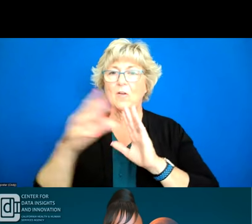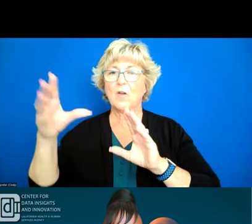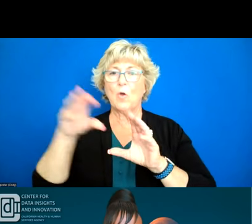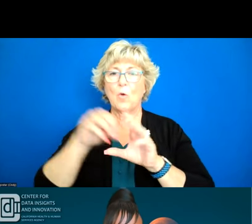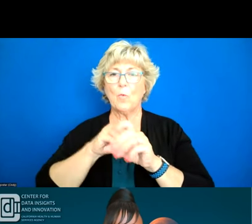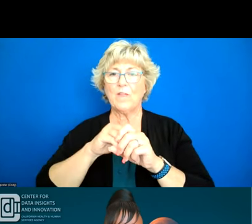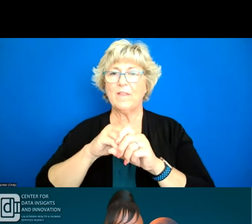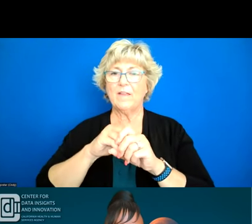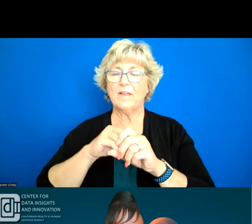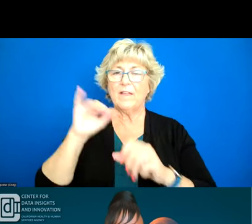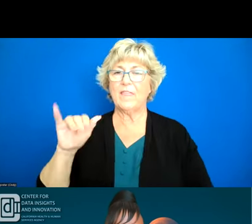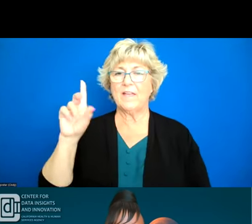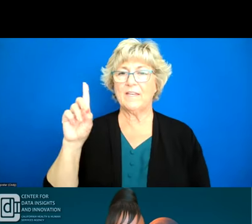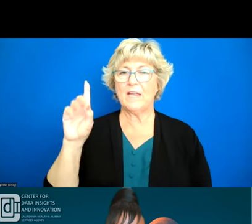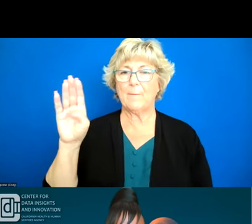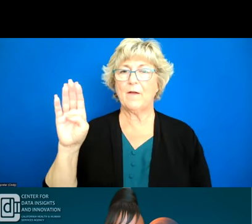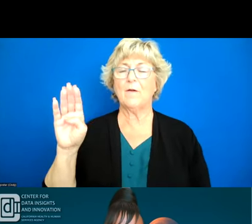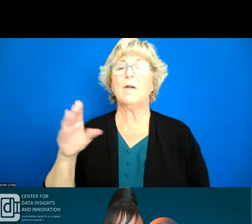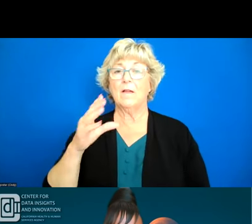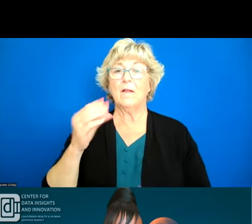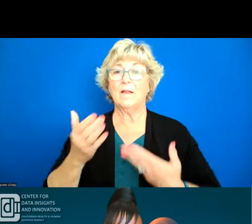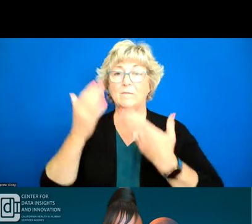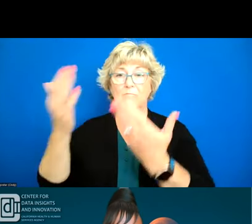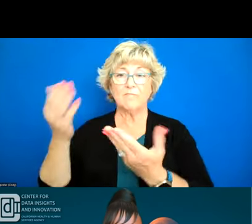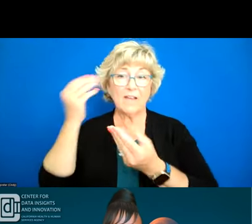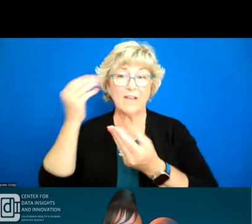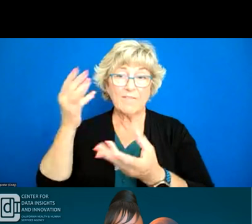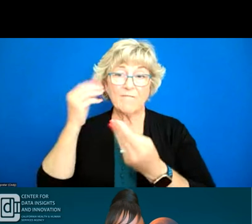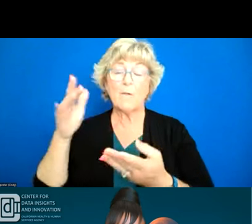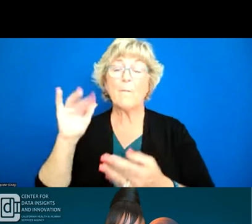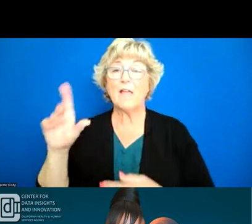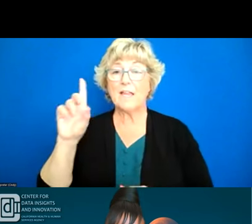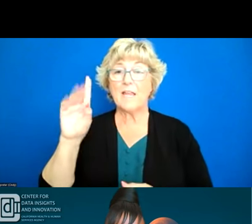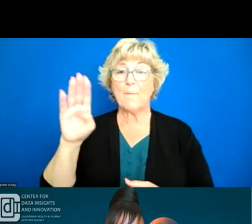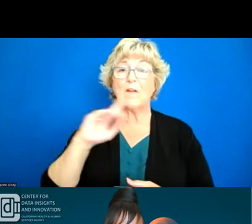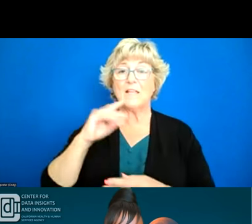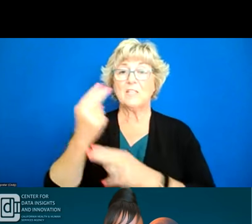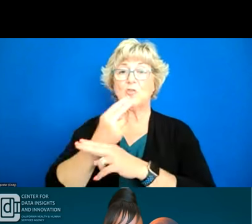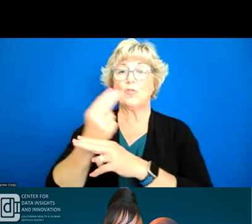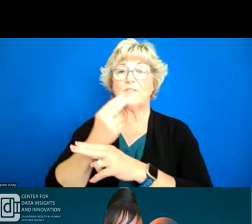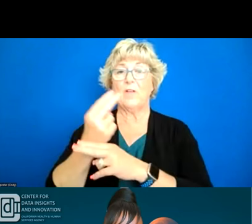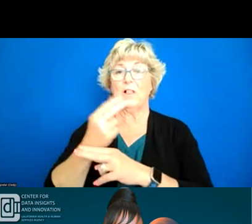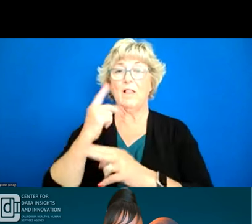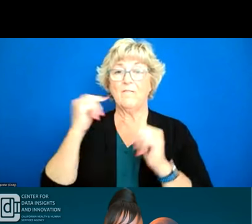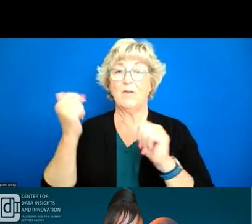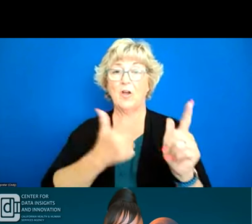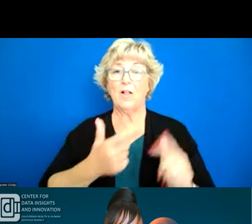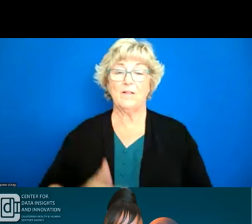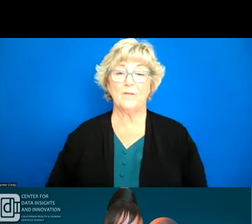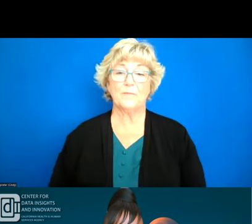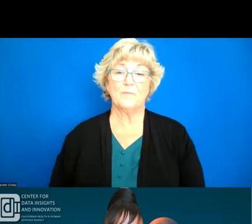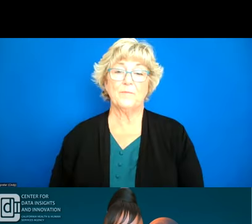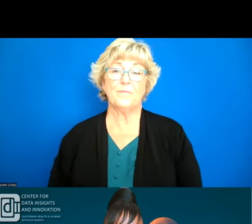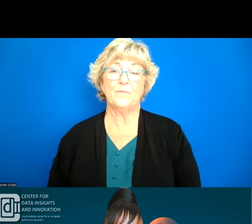and really providing that basis of information so the dashboard is useful if we go to the next